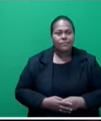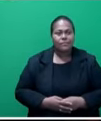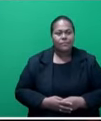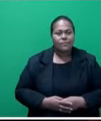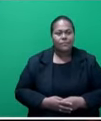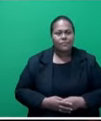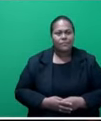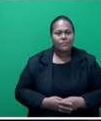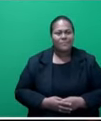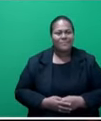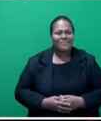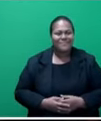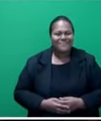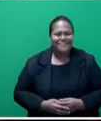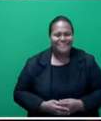Let me start.